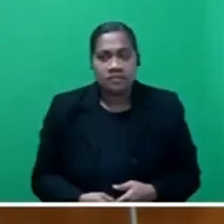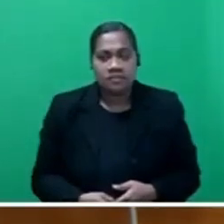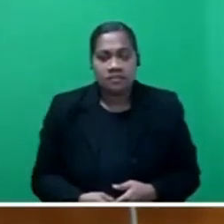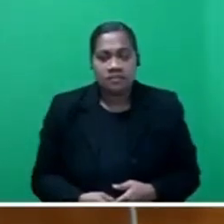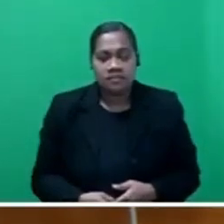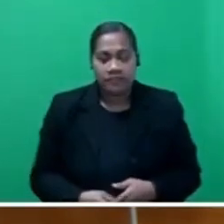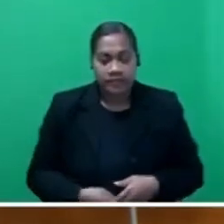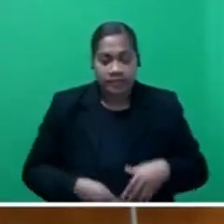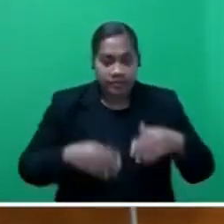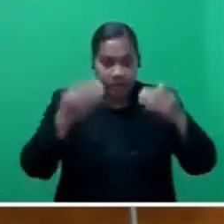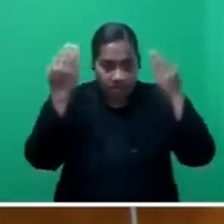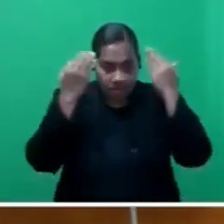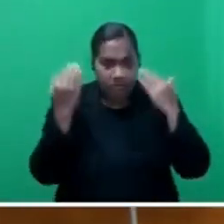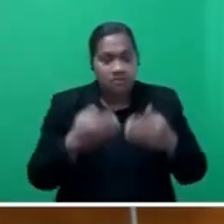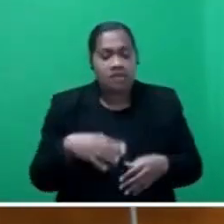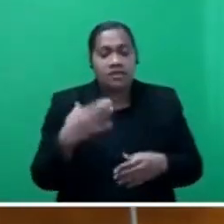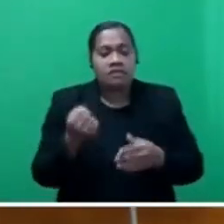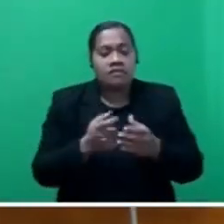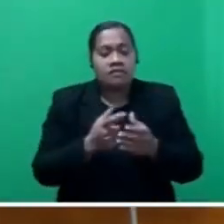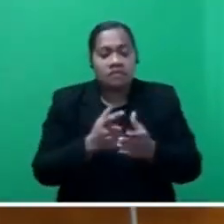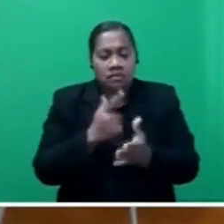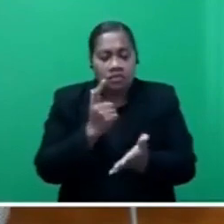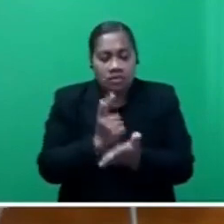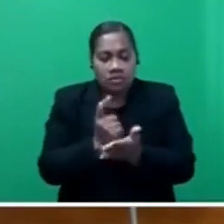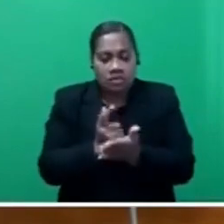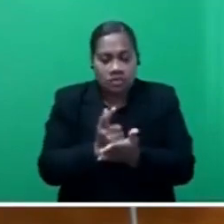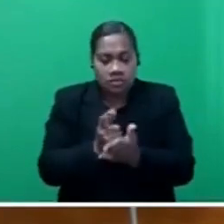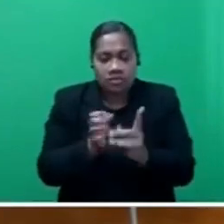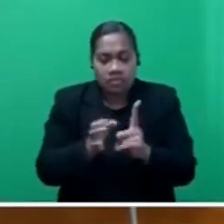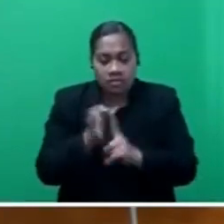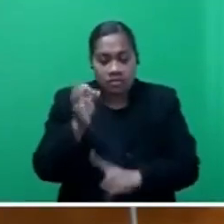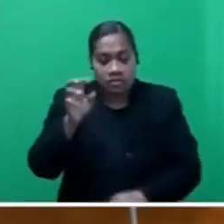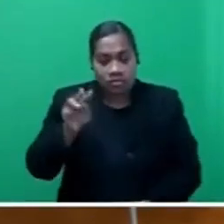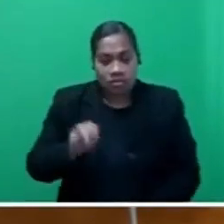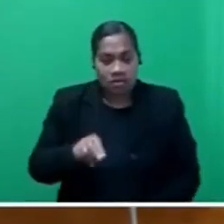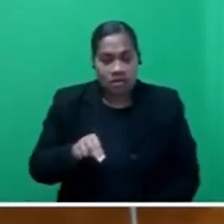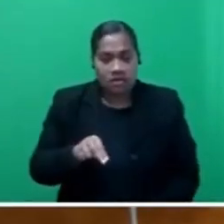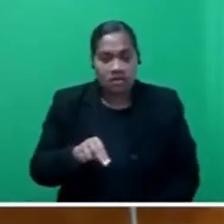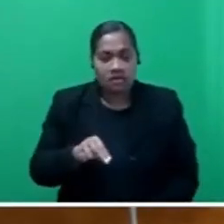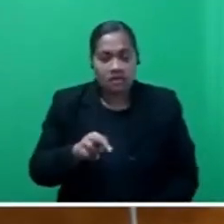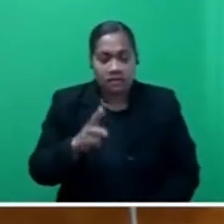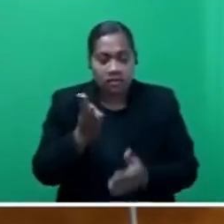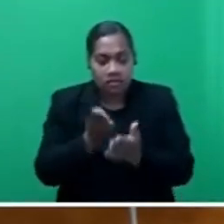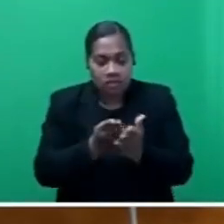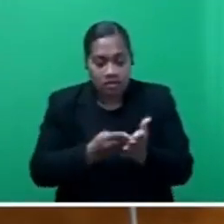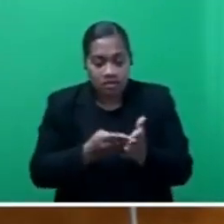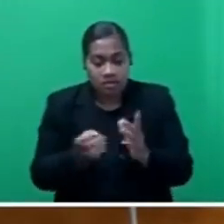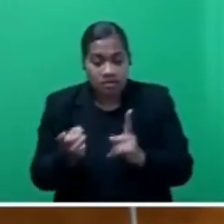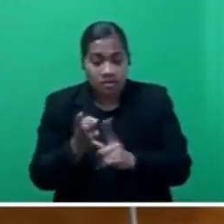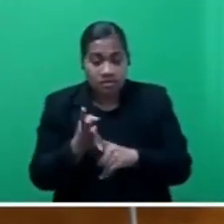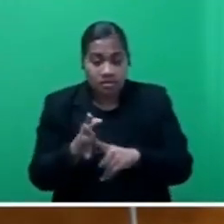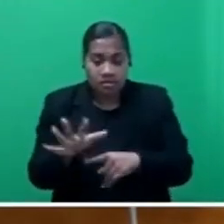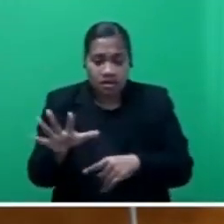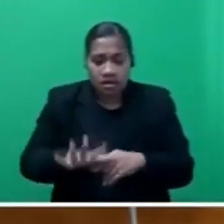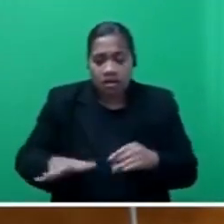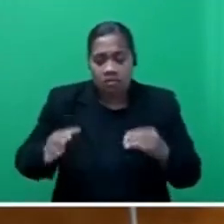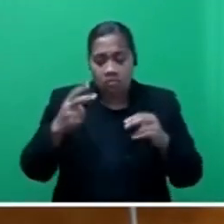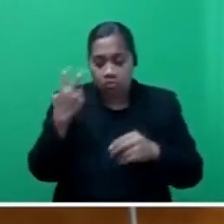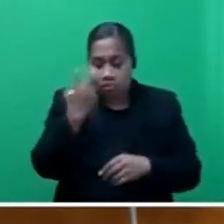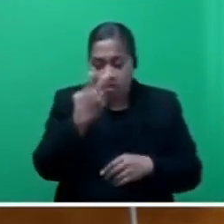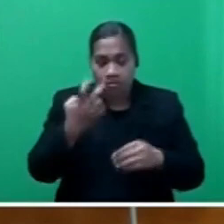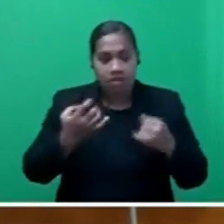Mr Speaker, there is a lot of areas of improvement needed for this budget, especially in the areas of monitoring and implementation.